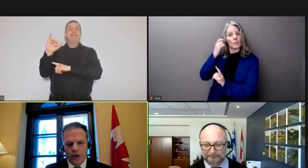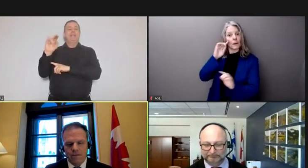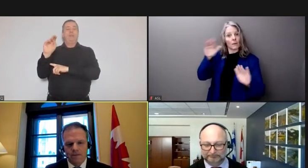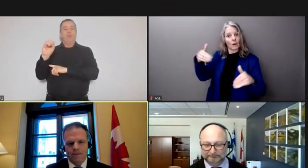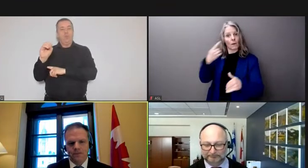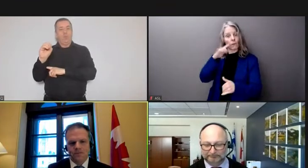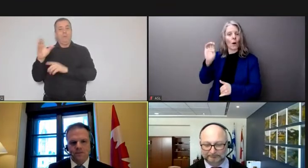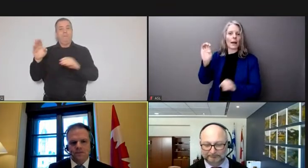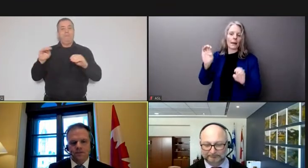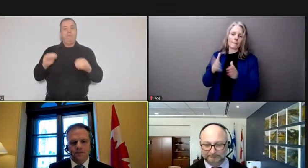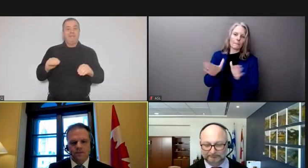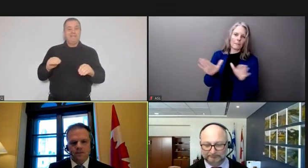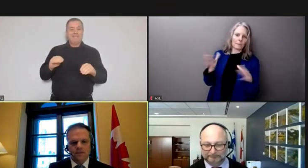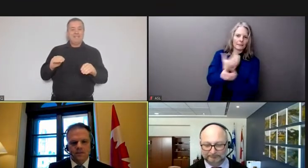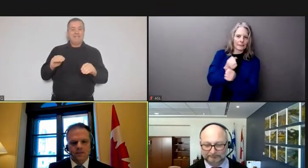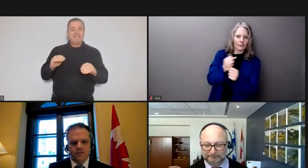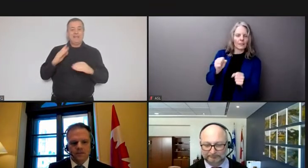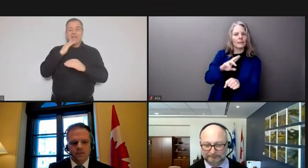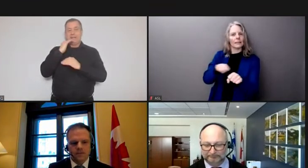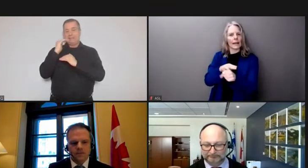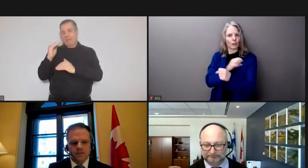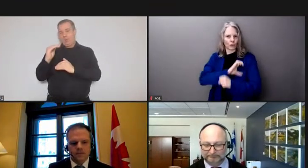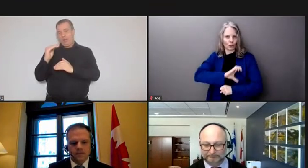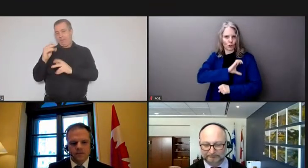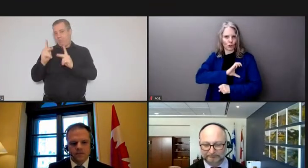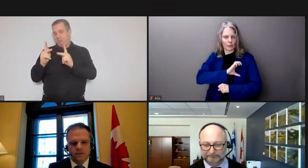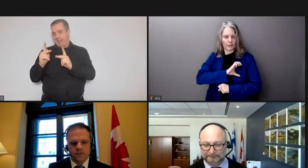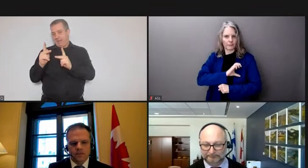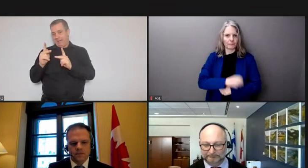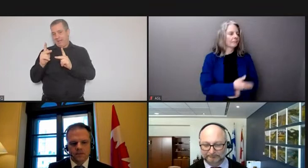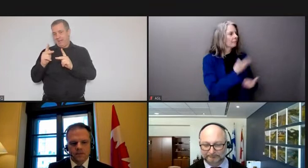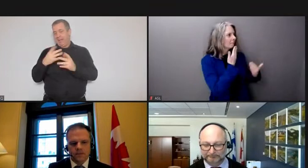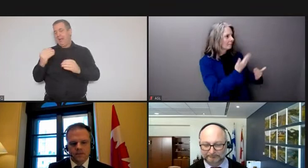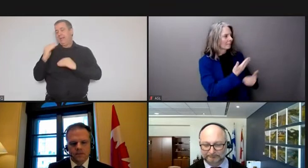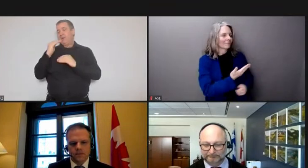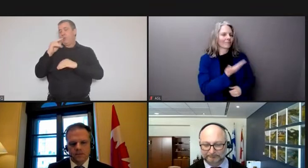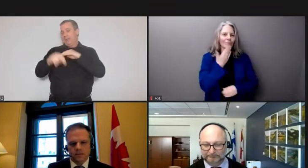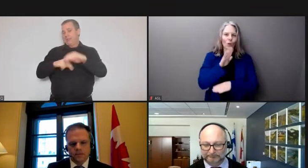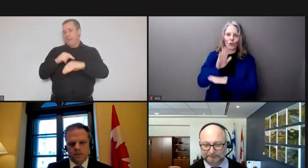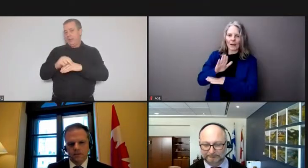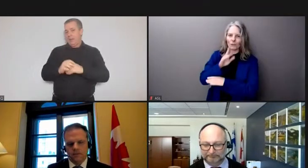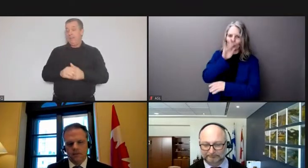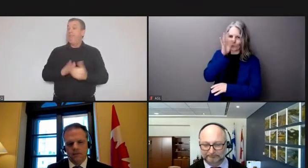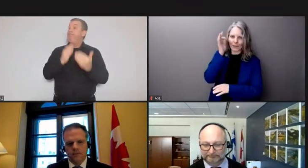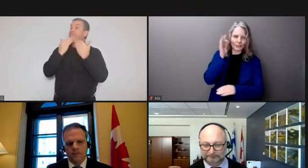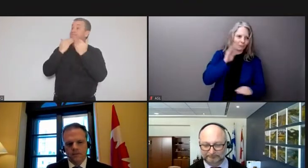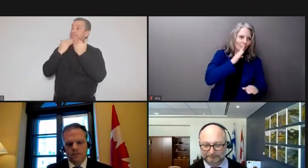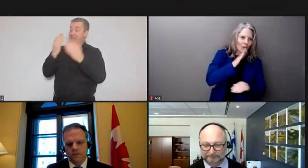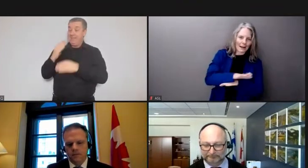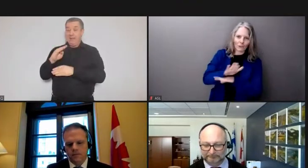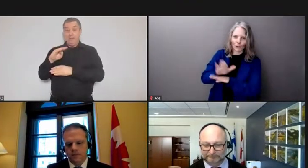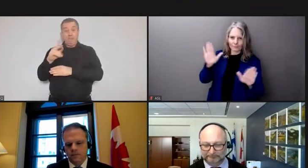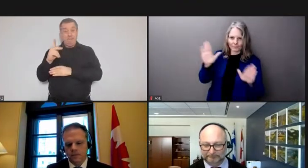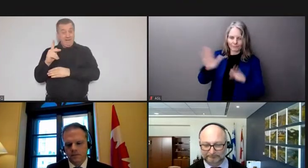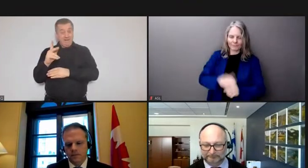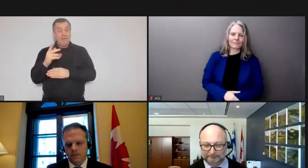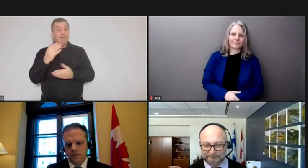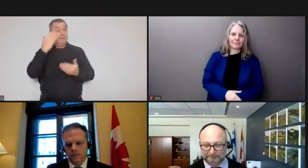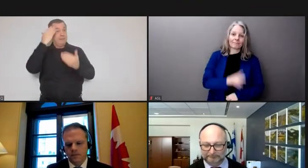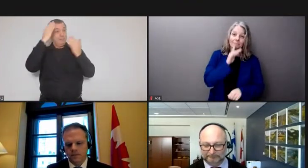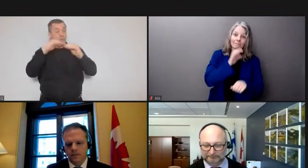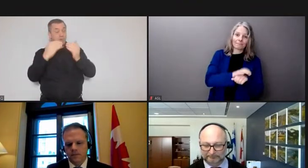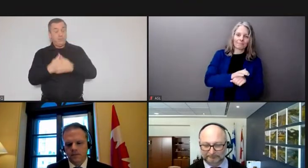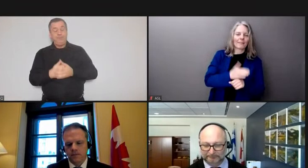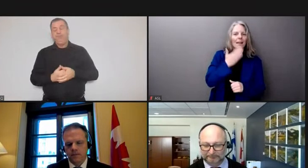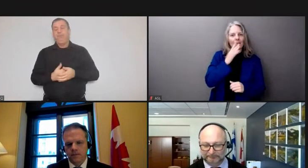national security uh thanks mark and uh bon après midi tout le monde good afternoon i want to thank you for joining us